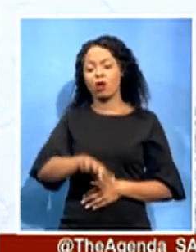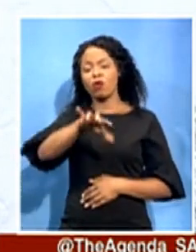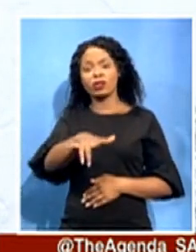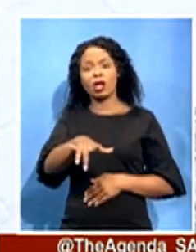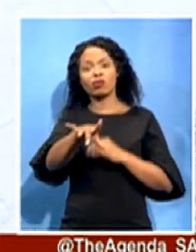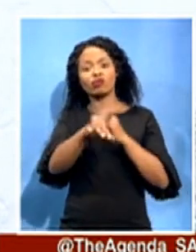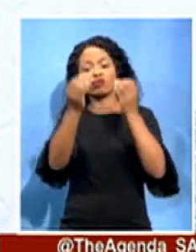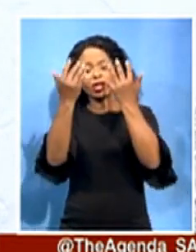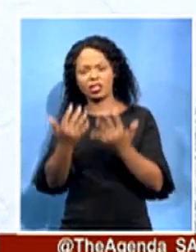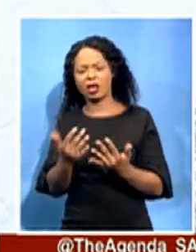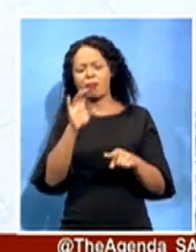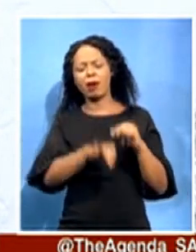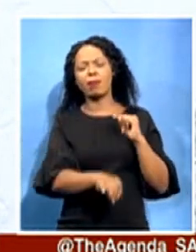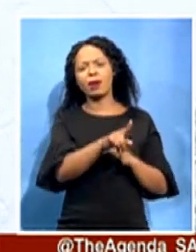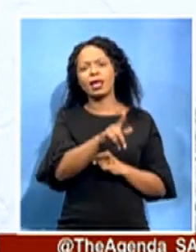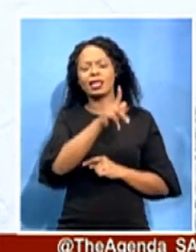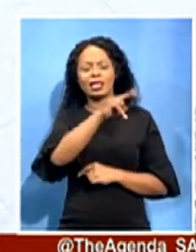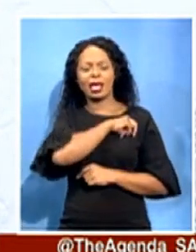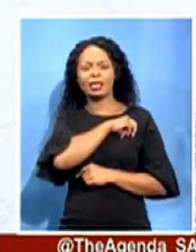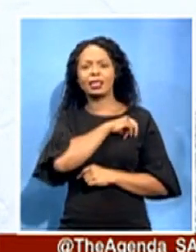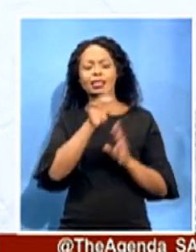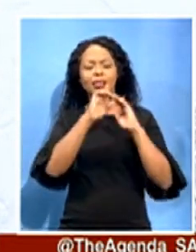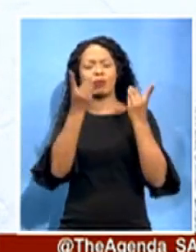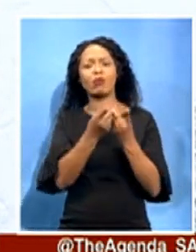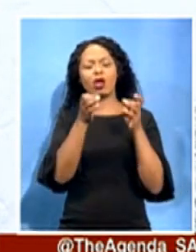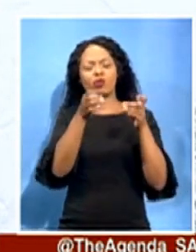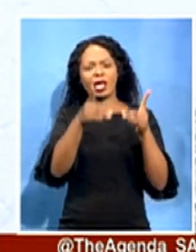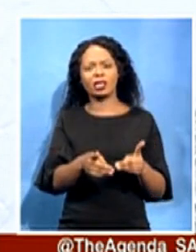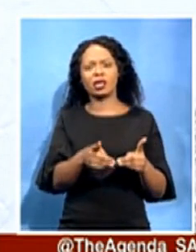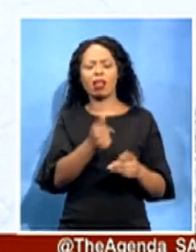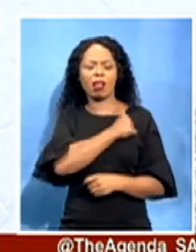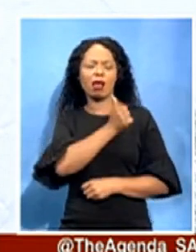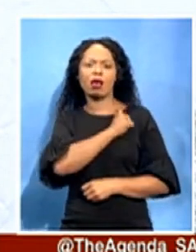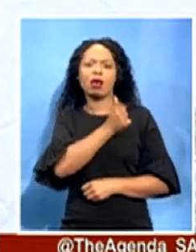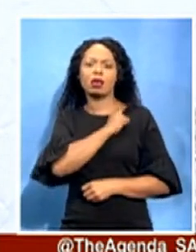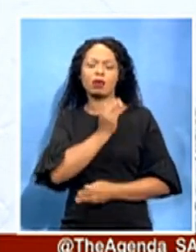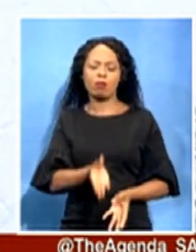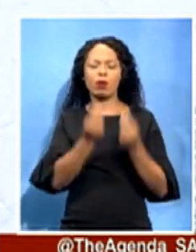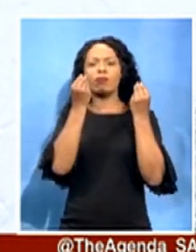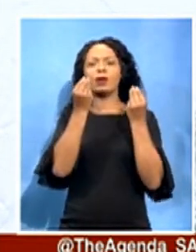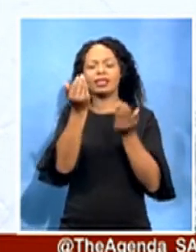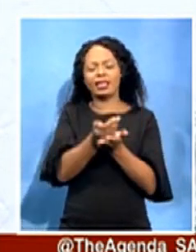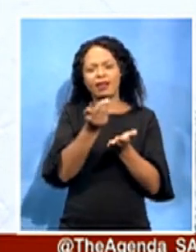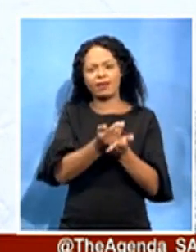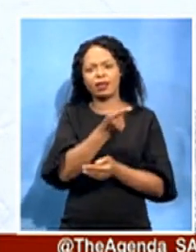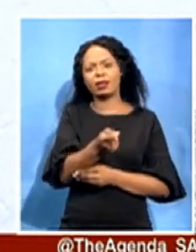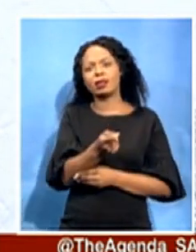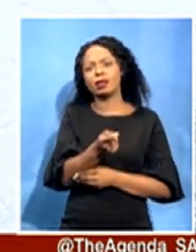was able to achieve significant savings during the procurement process through price negotiation